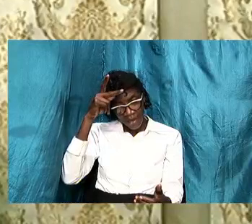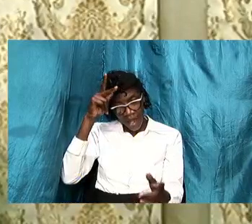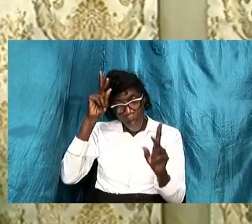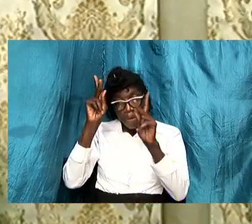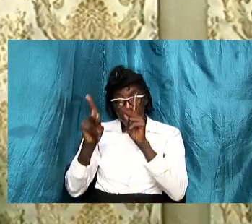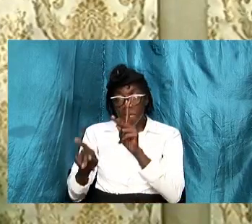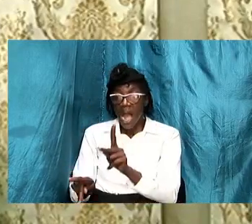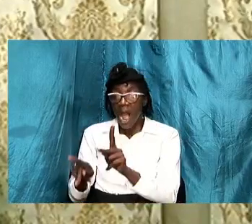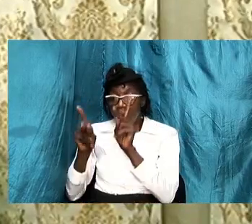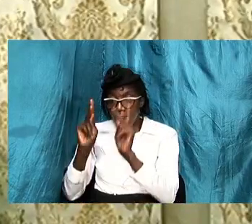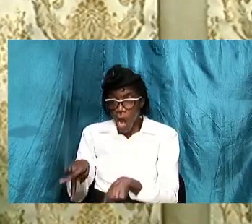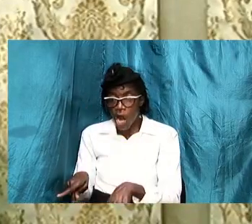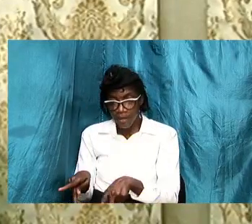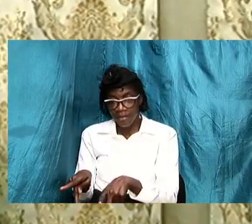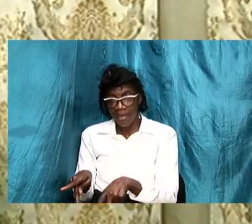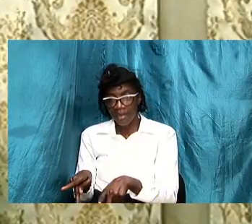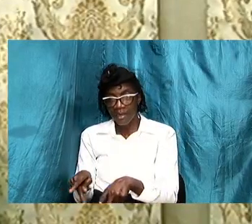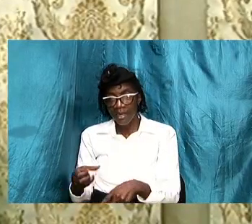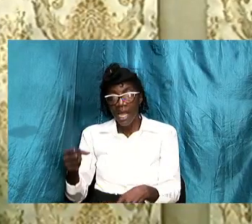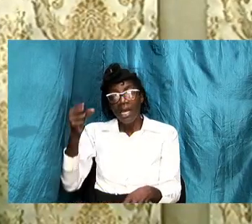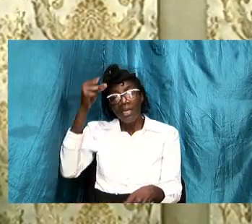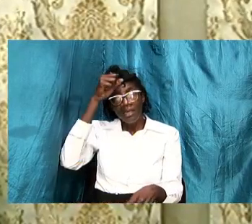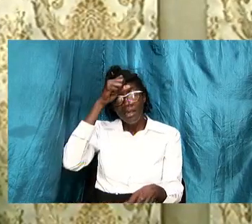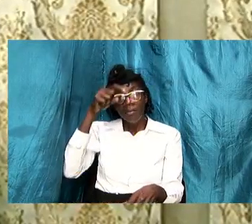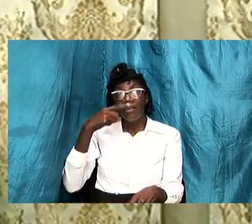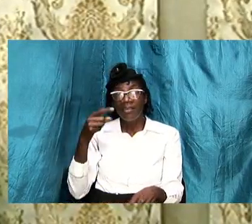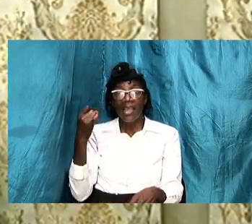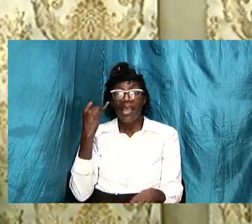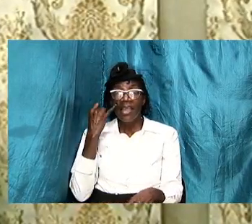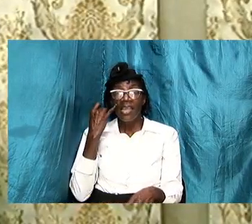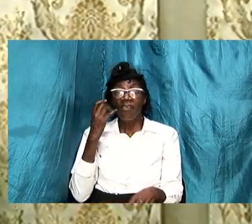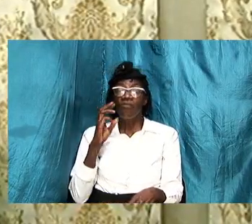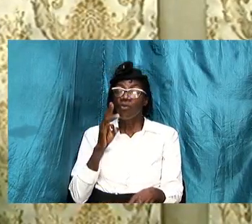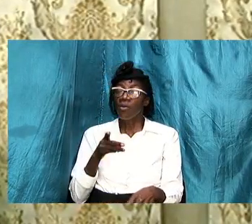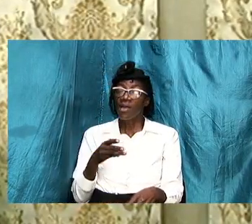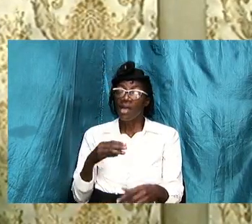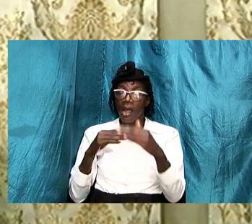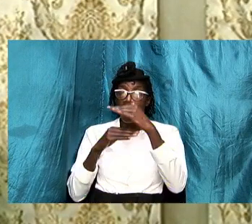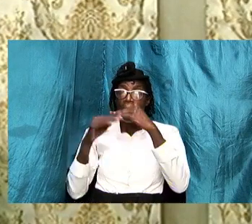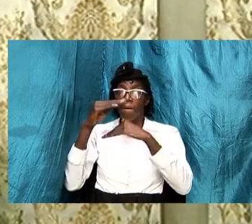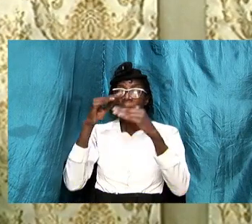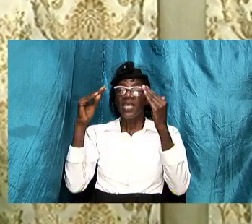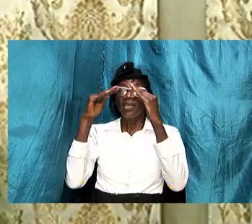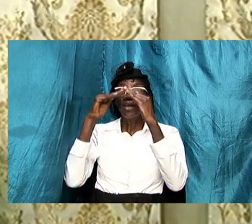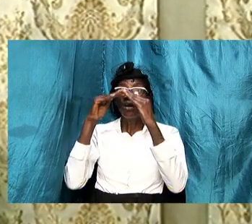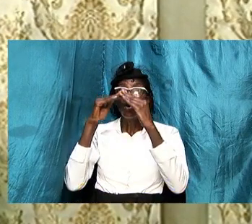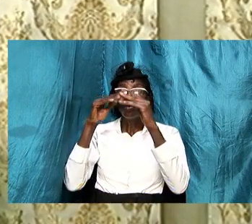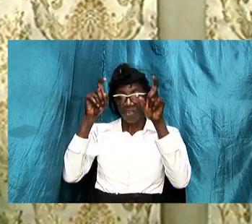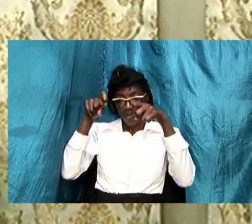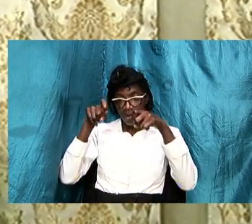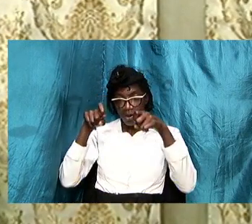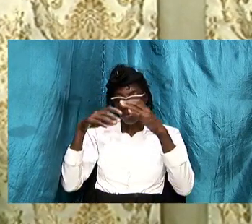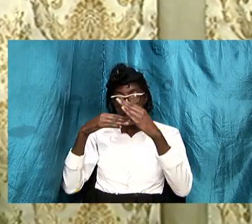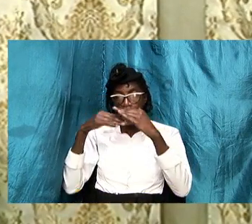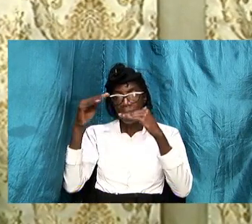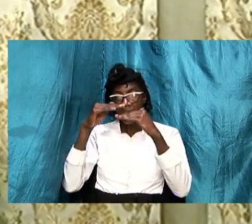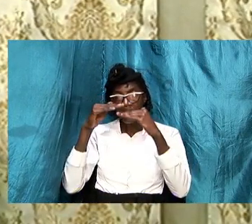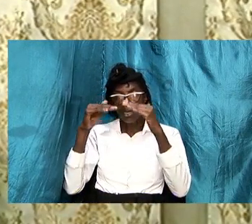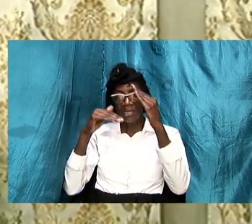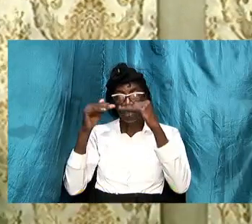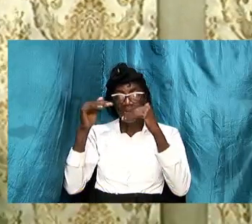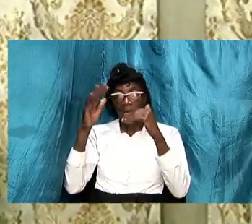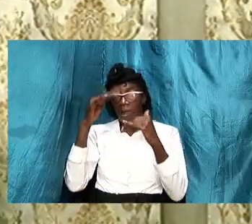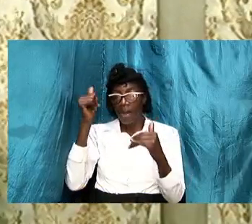solomon said if we will build a house we must build it with by wisdom